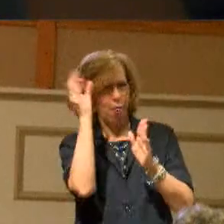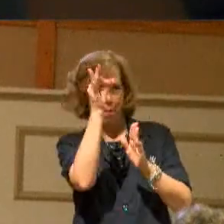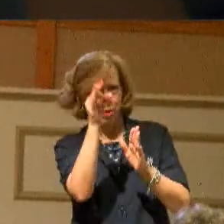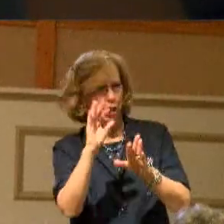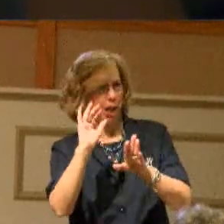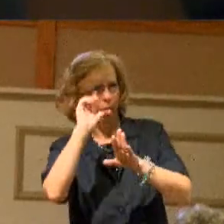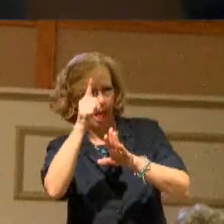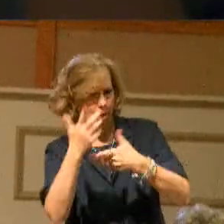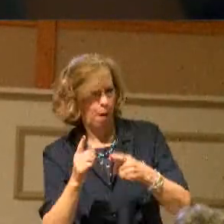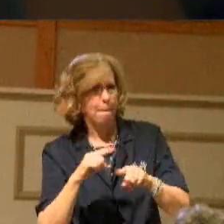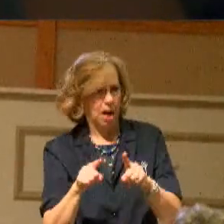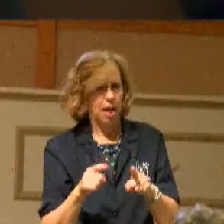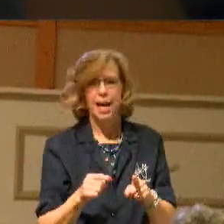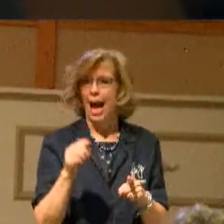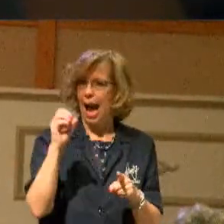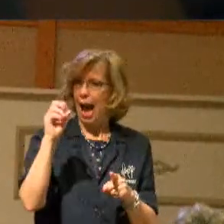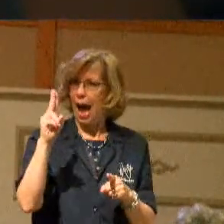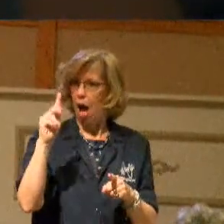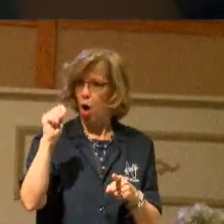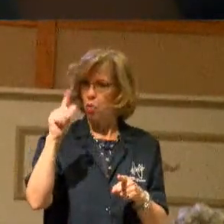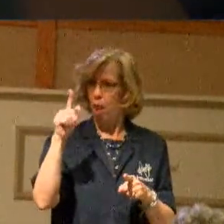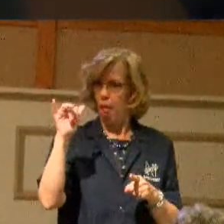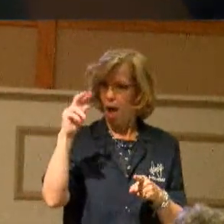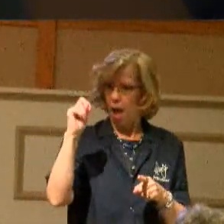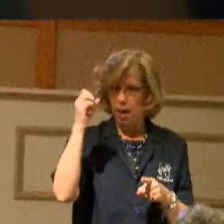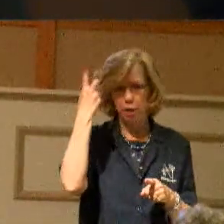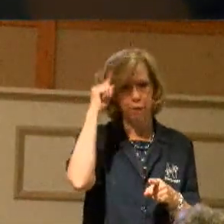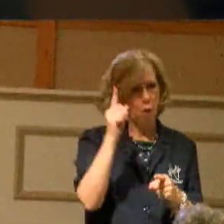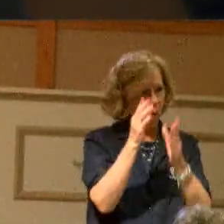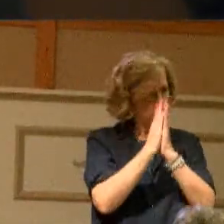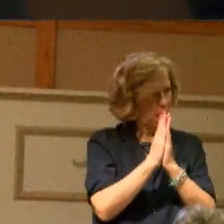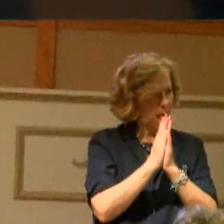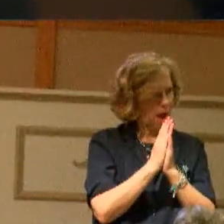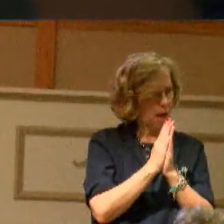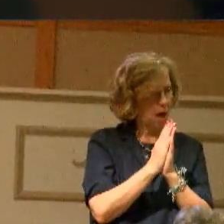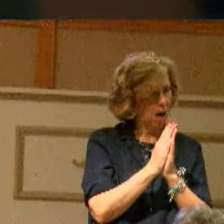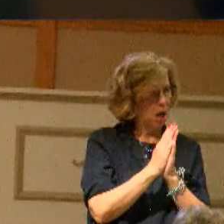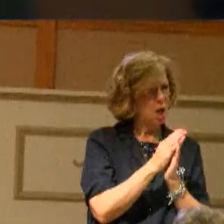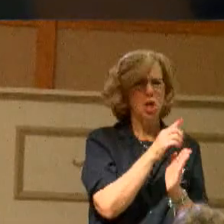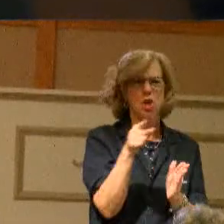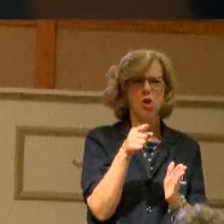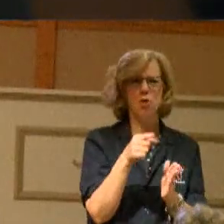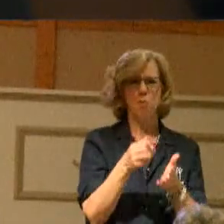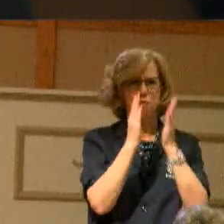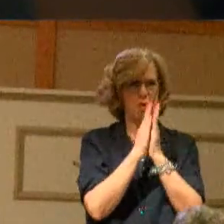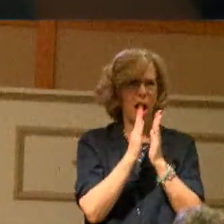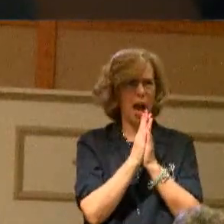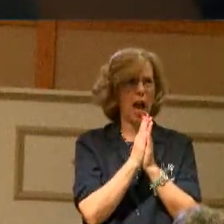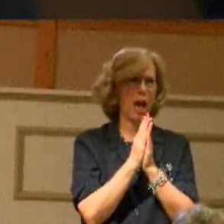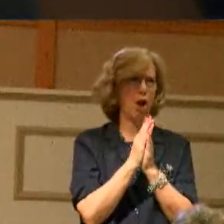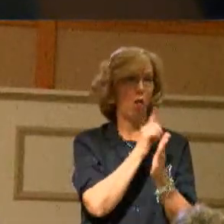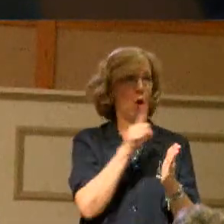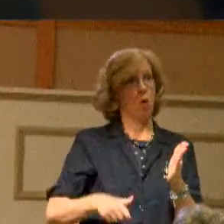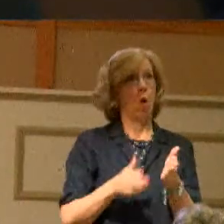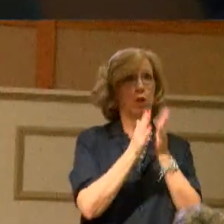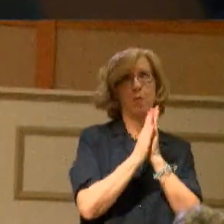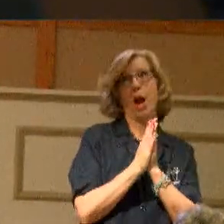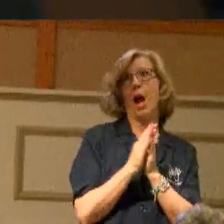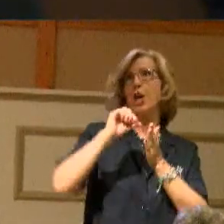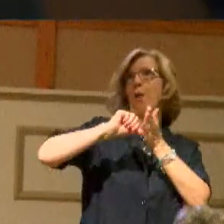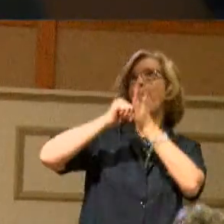But it's an outline to prayer. So don't think that if you just pray the Lord's Prayer that you have impressed God.